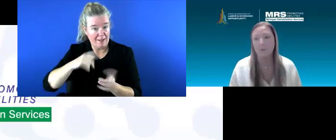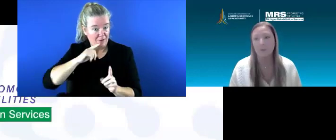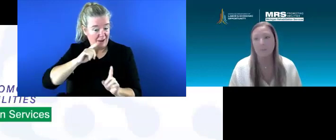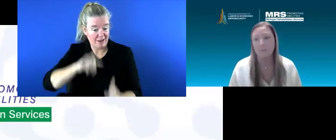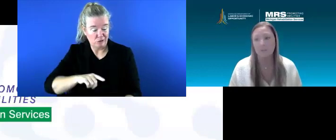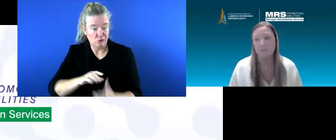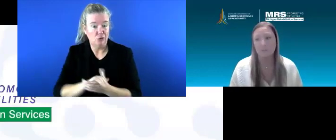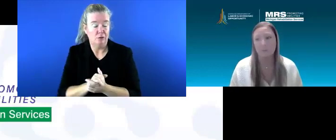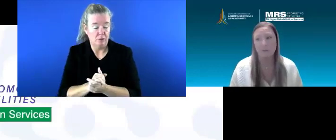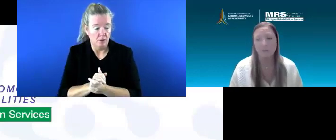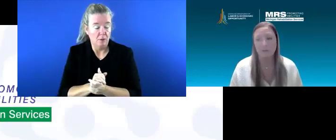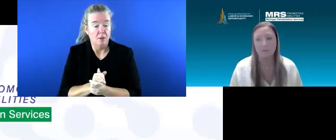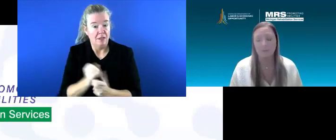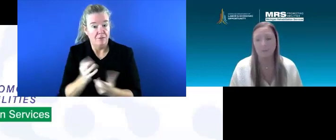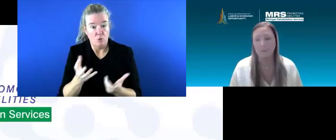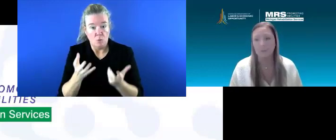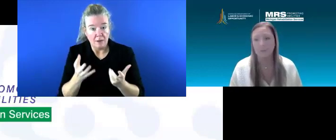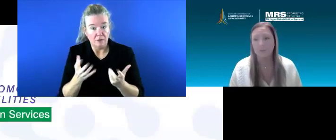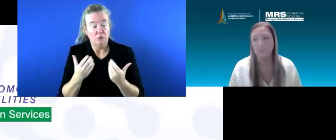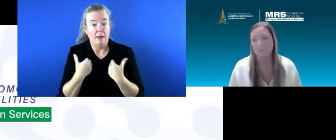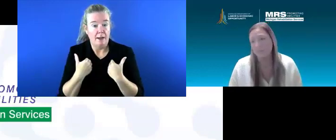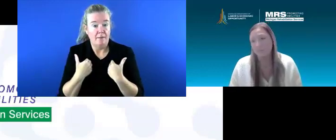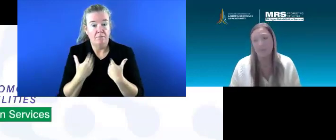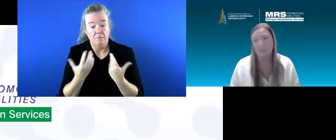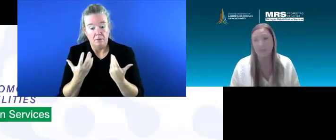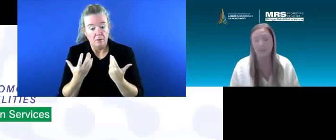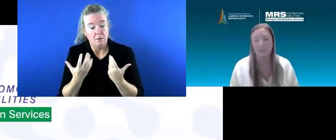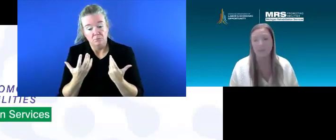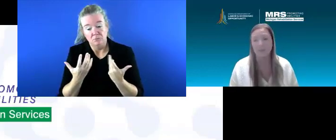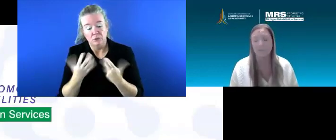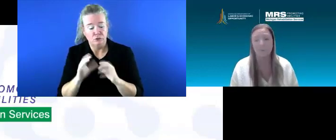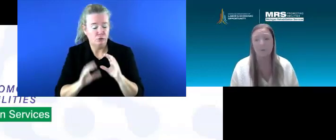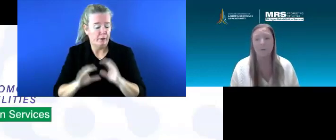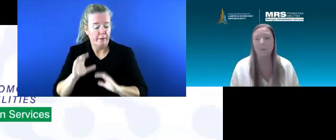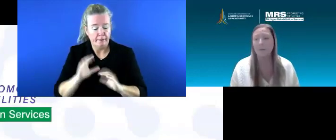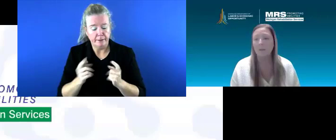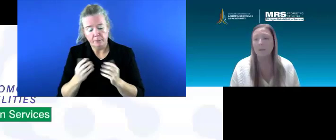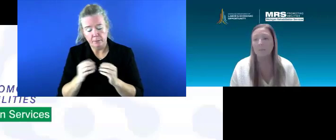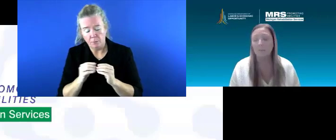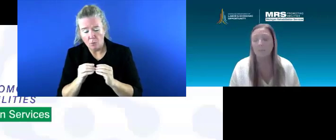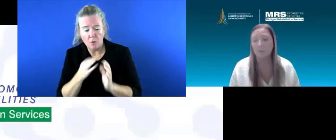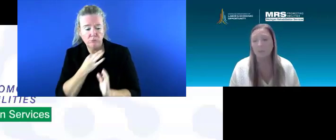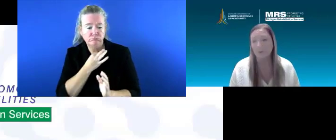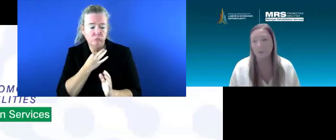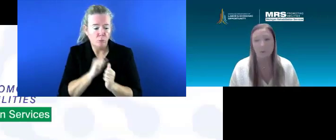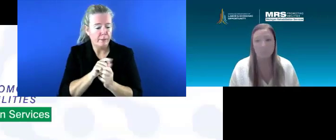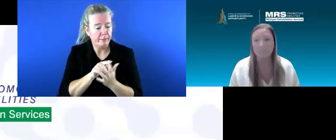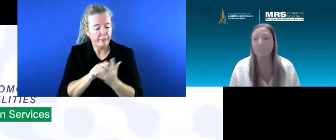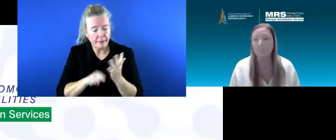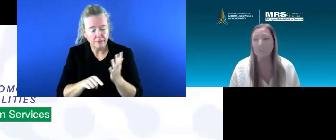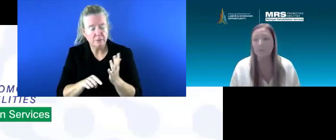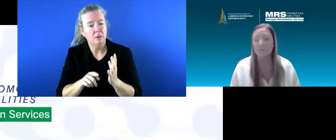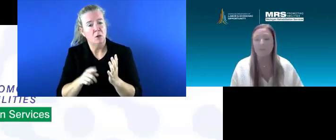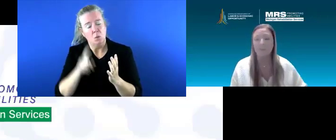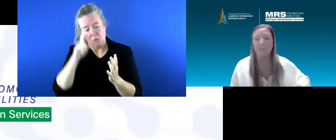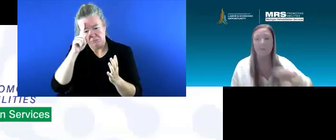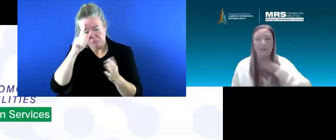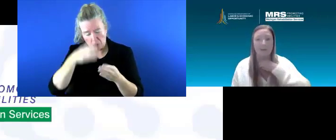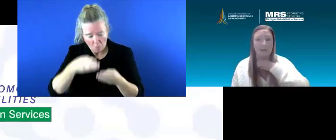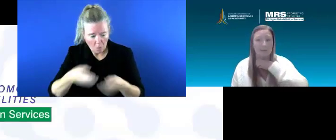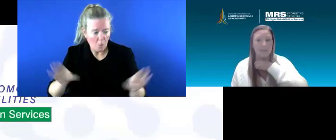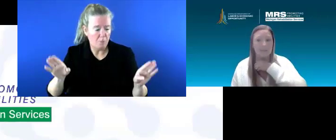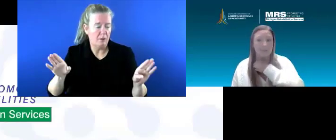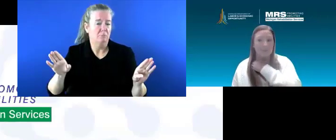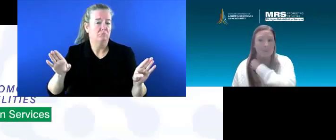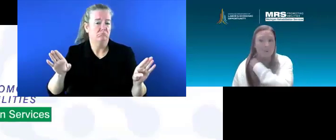um, and you just want to have, you know, a little, a chat a little bit more. Um, we are open to that. Um,